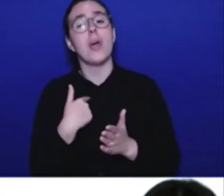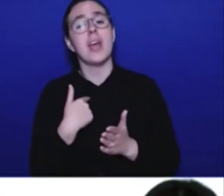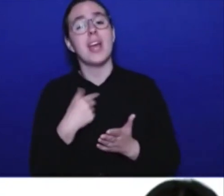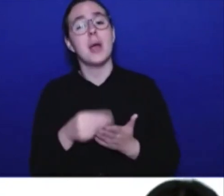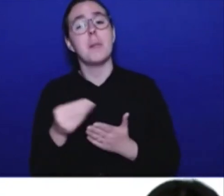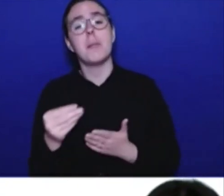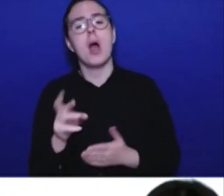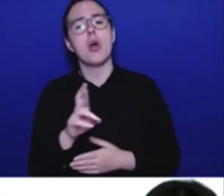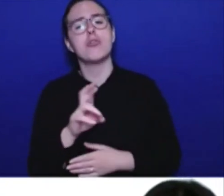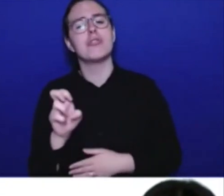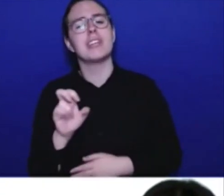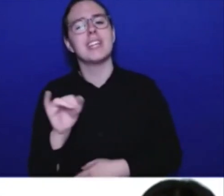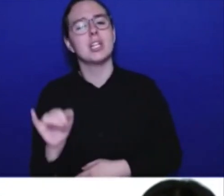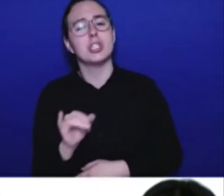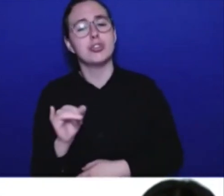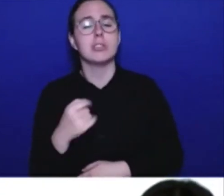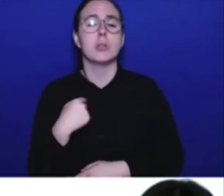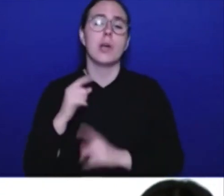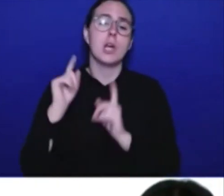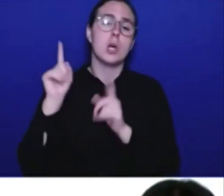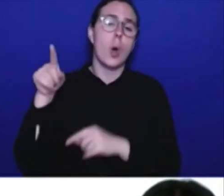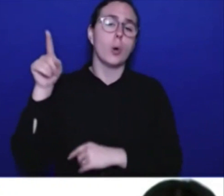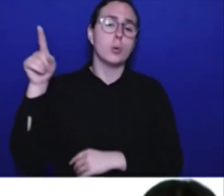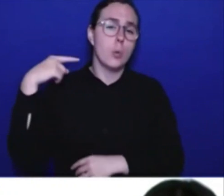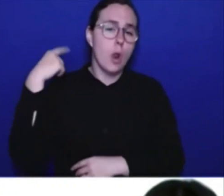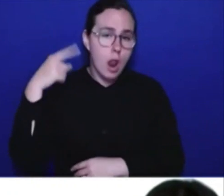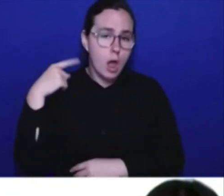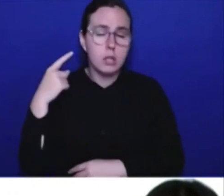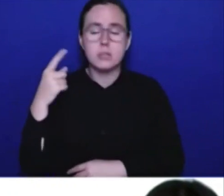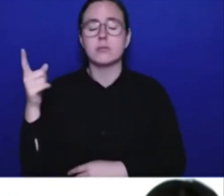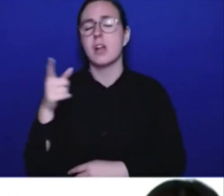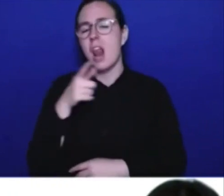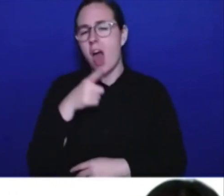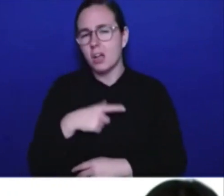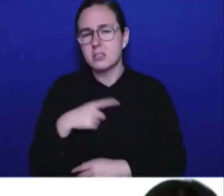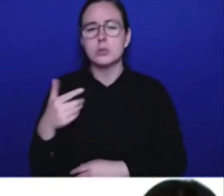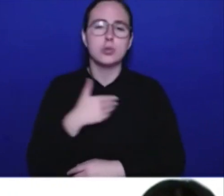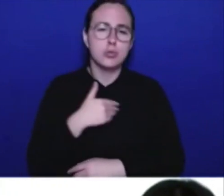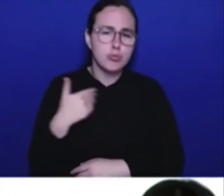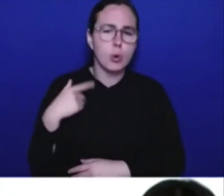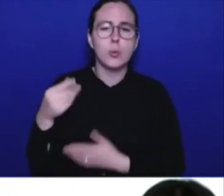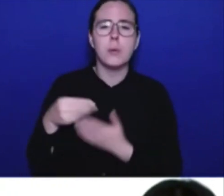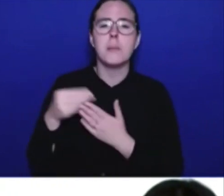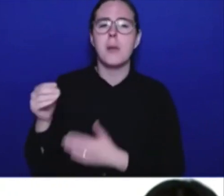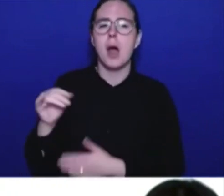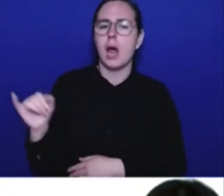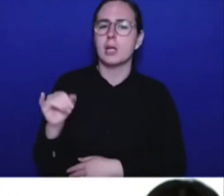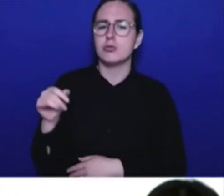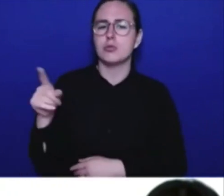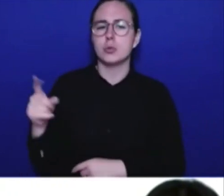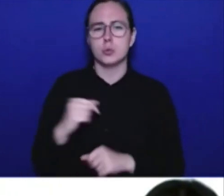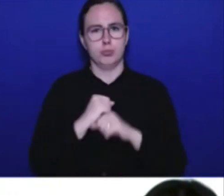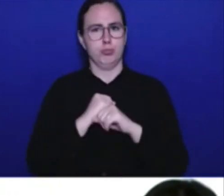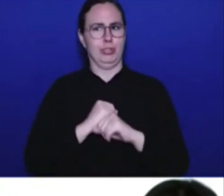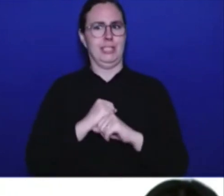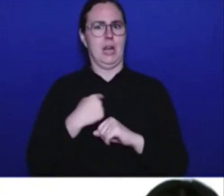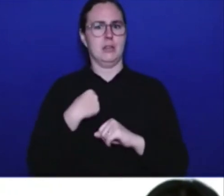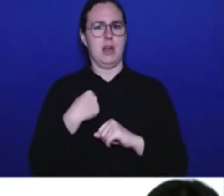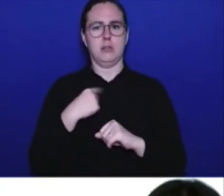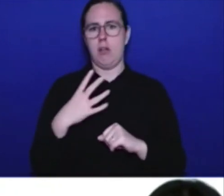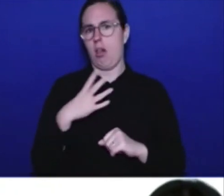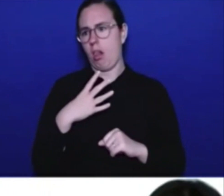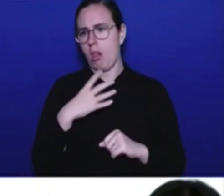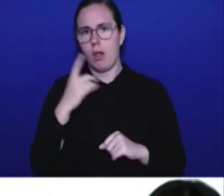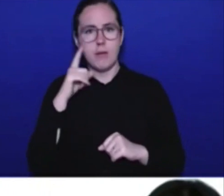Toronto and elsewhere to essentially protect us against things like catastrophic risks, floods, earthquakes. So we feel